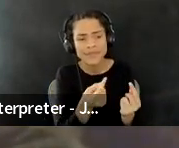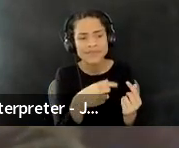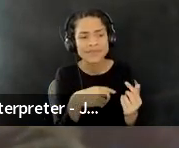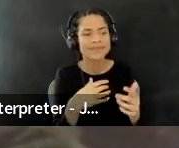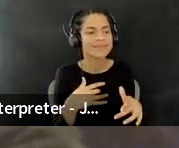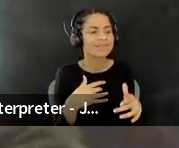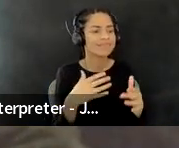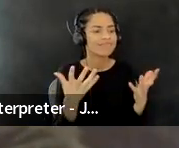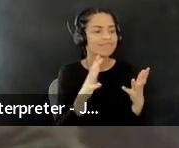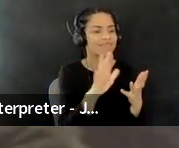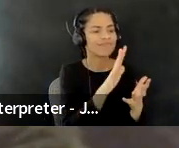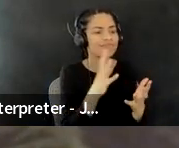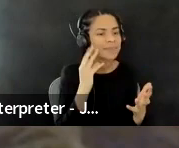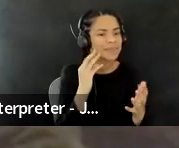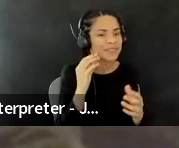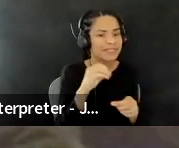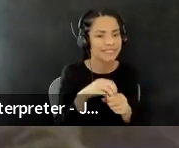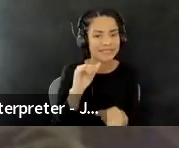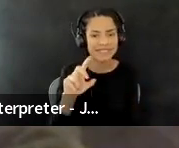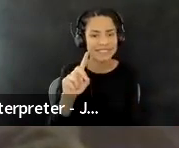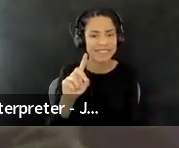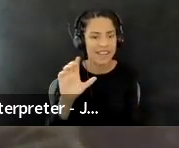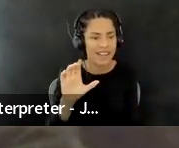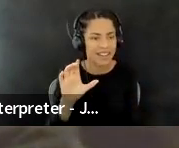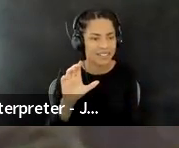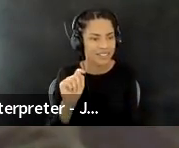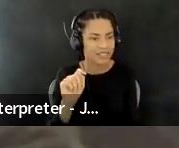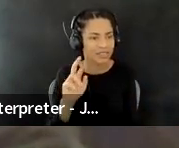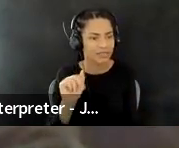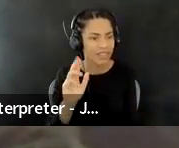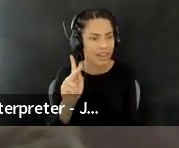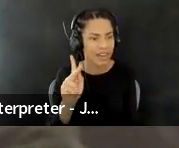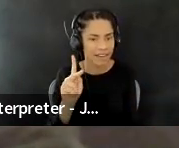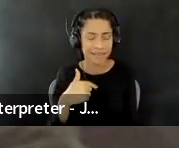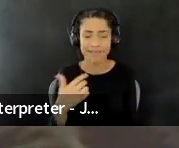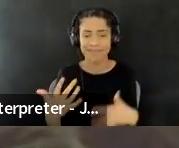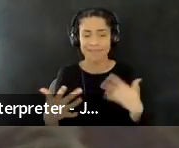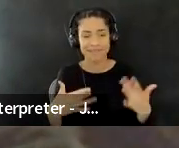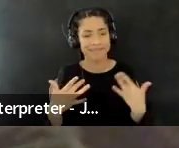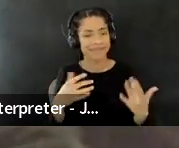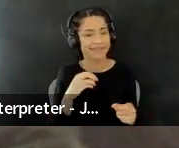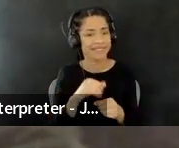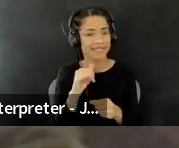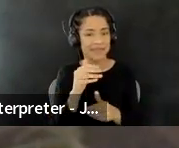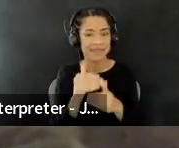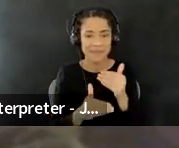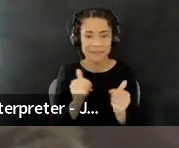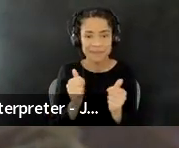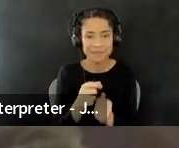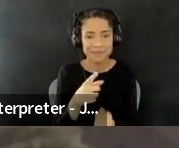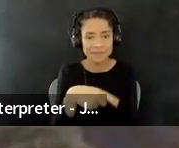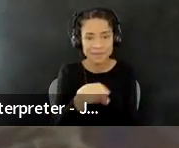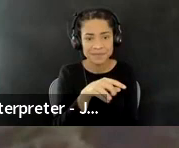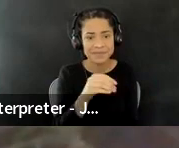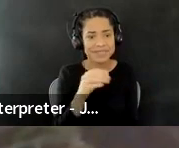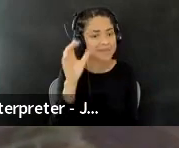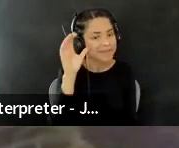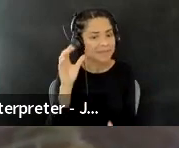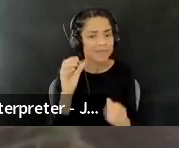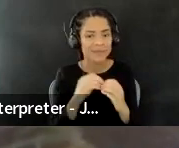in the decolonization track? Um, yeah. Really happy to always be in this process with you and to be, to be here. So.